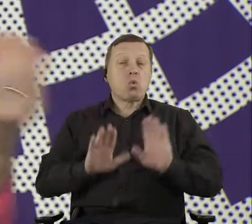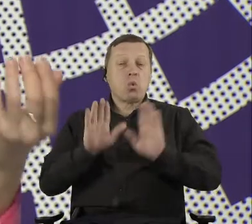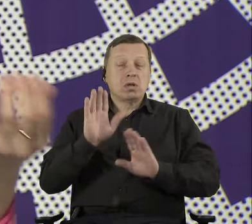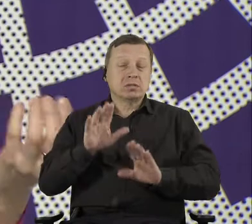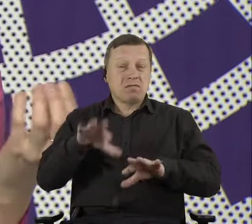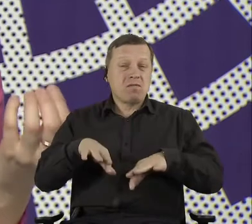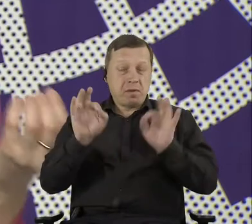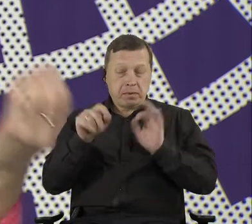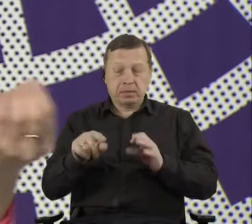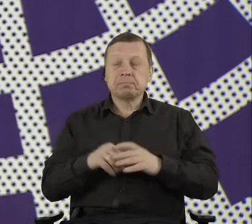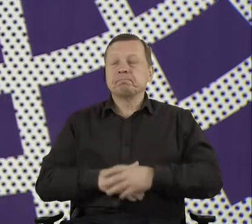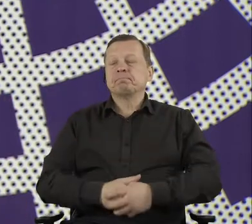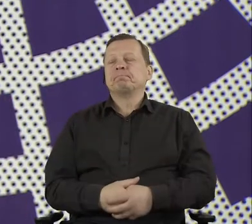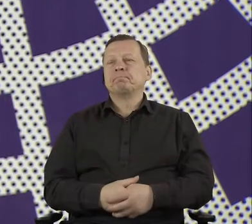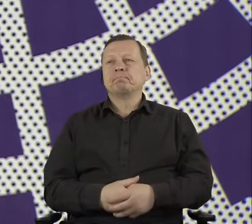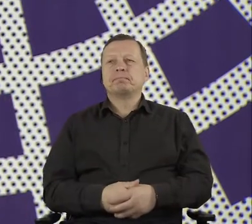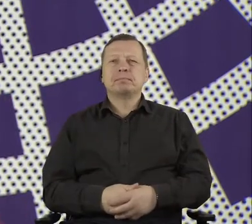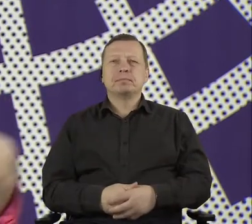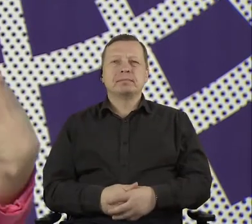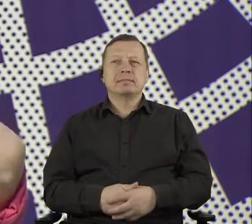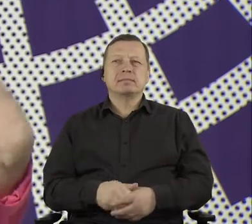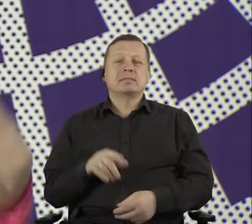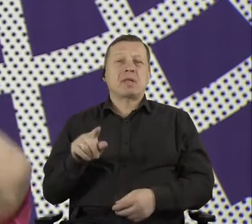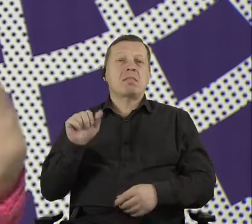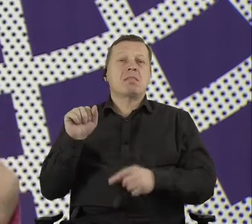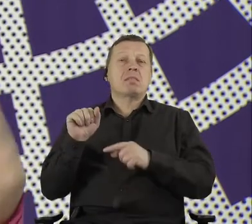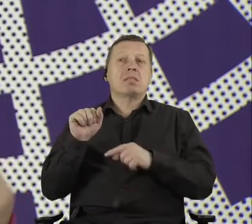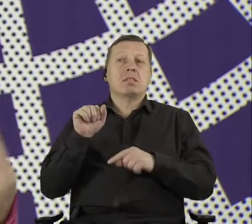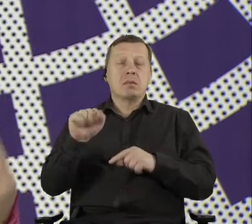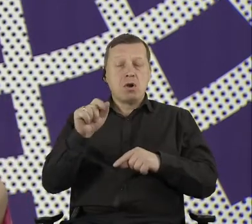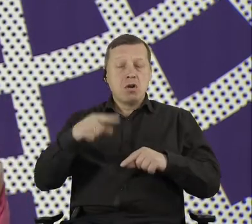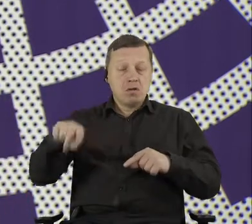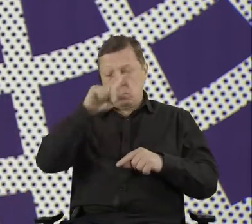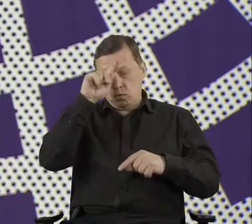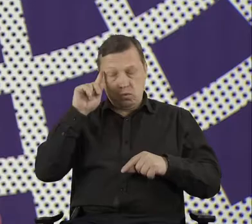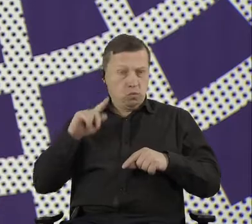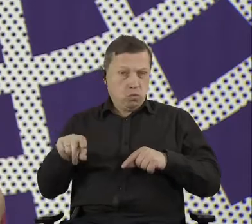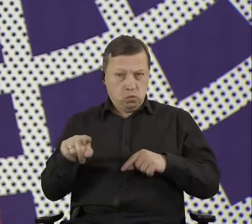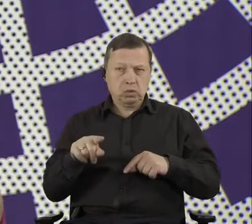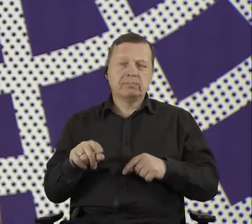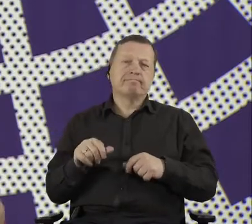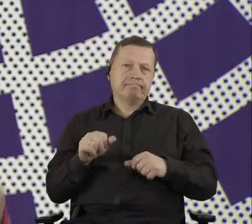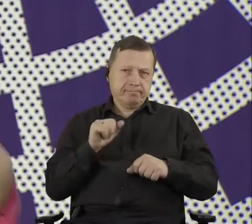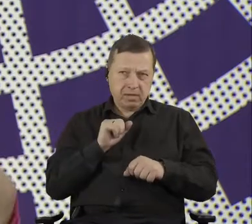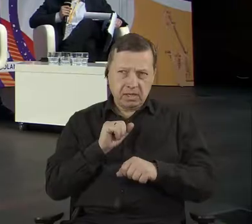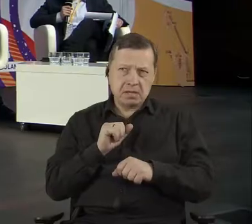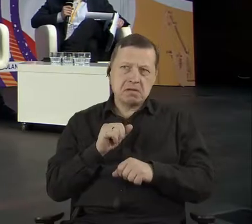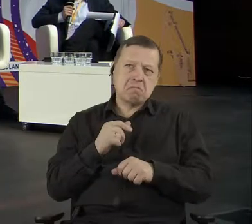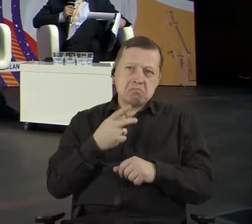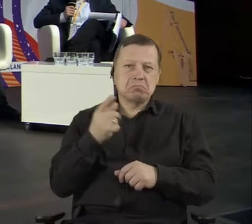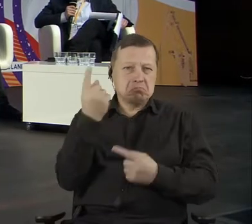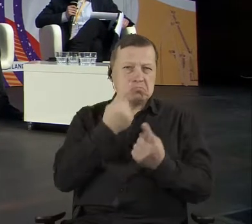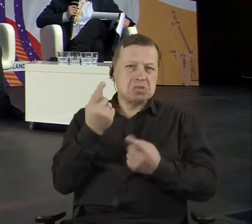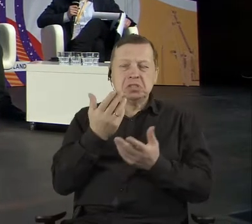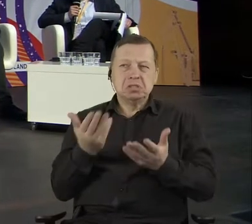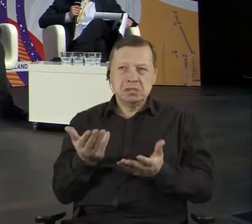representative democracy itself. So we all the time are talking about representative democracy, we're stuck in that,